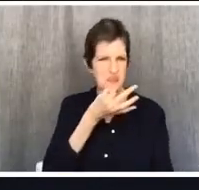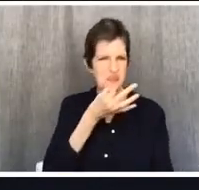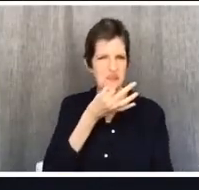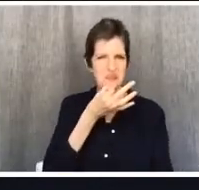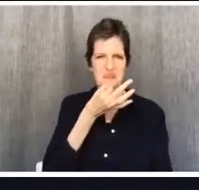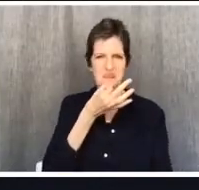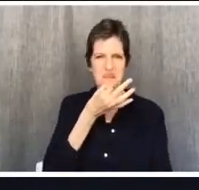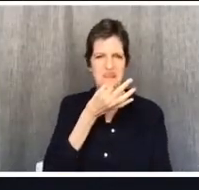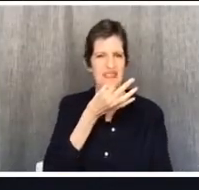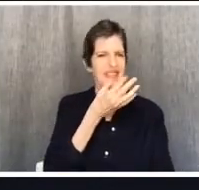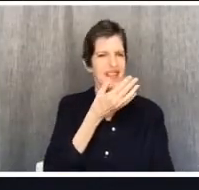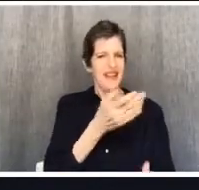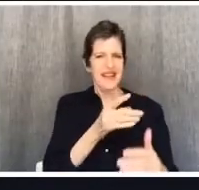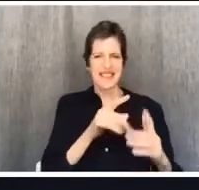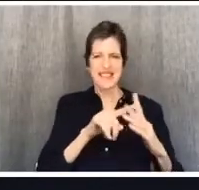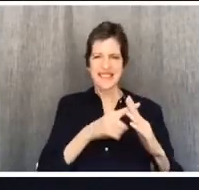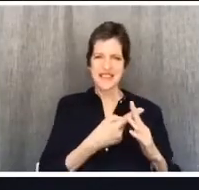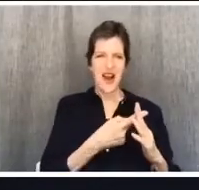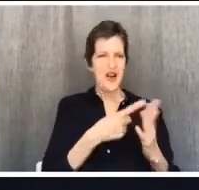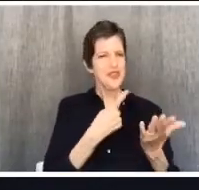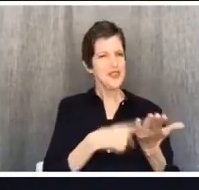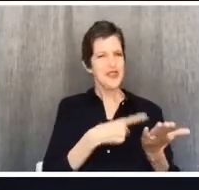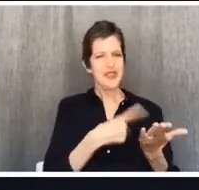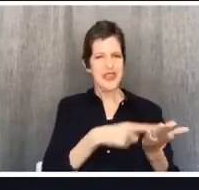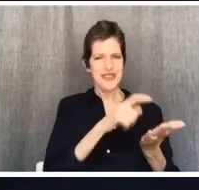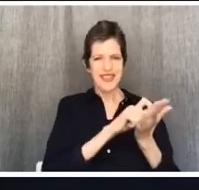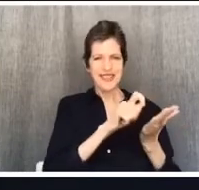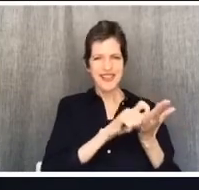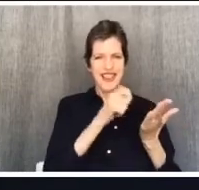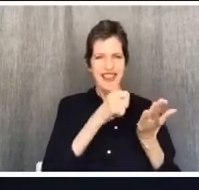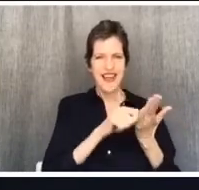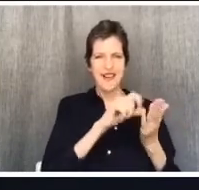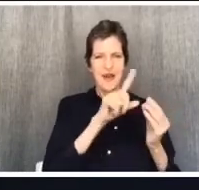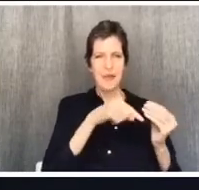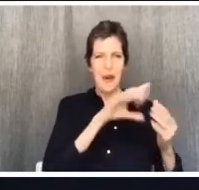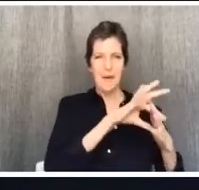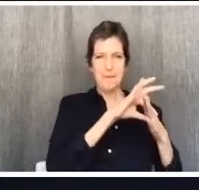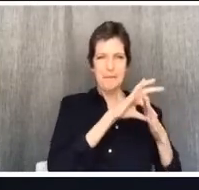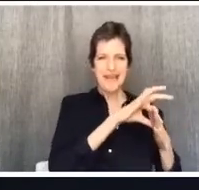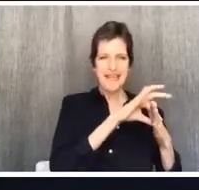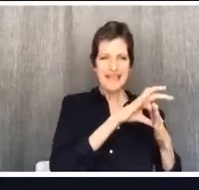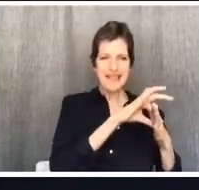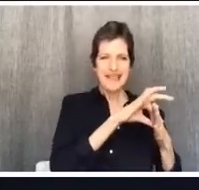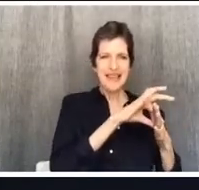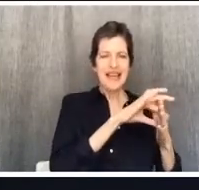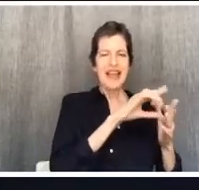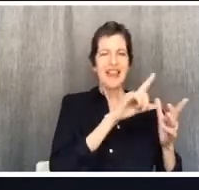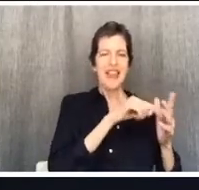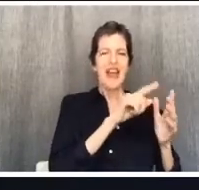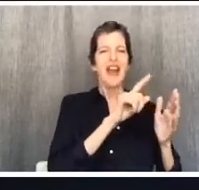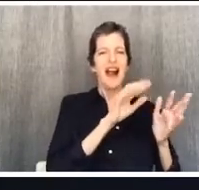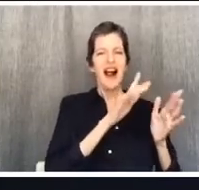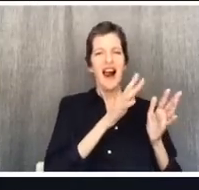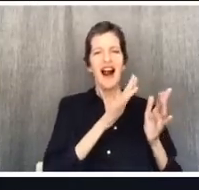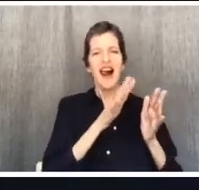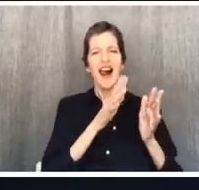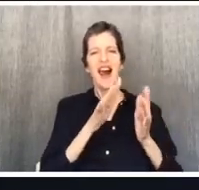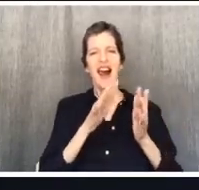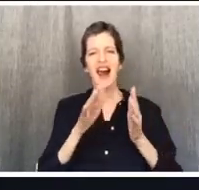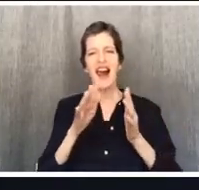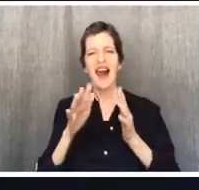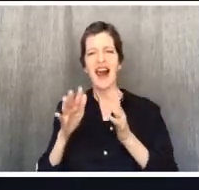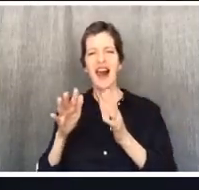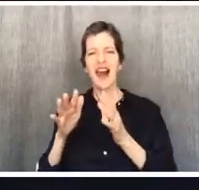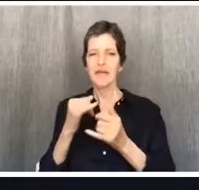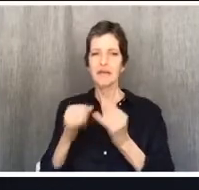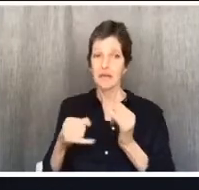the choices you make, whether you eat the meat or don't, is it you imitating Jesus? He says, there's a model.